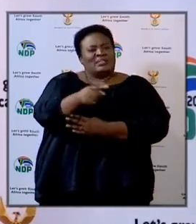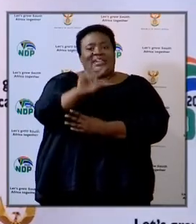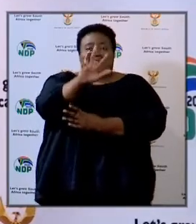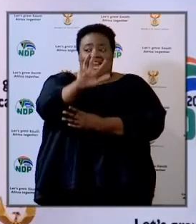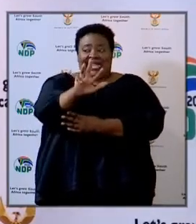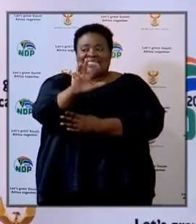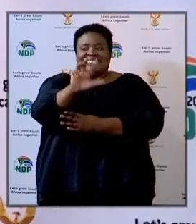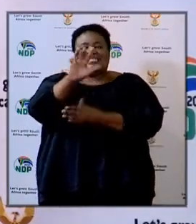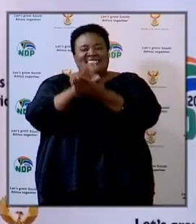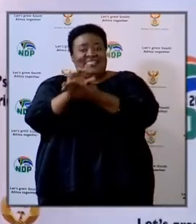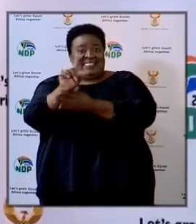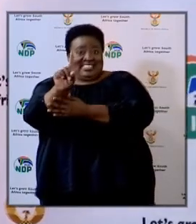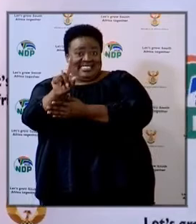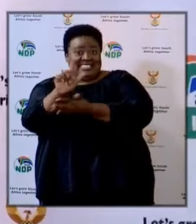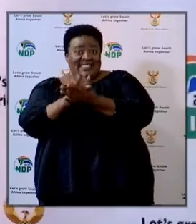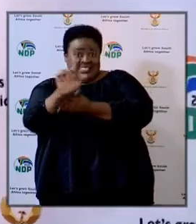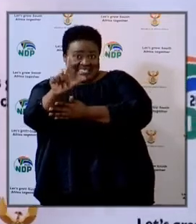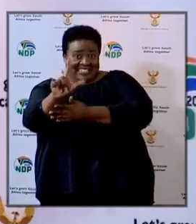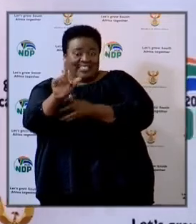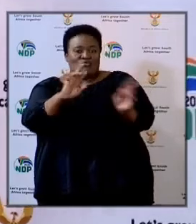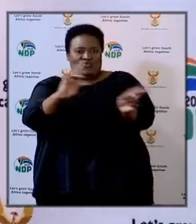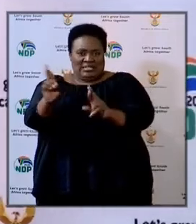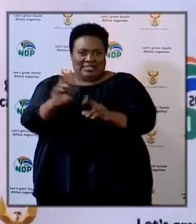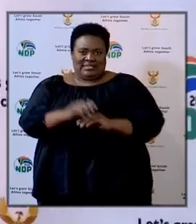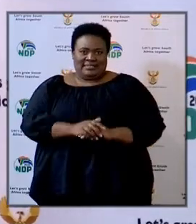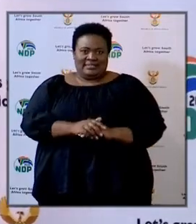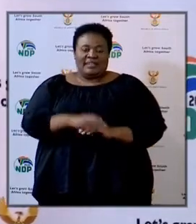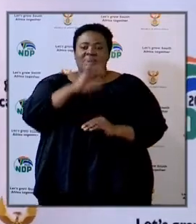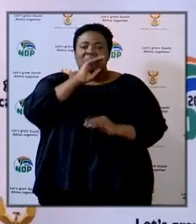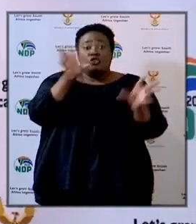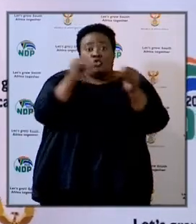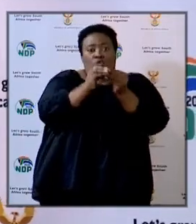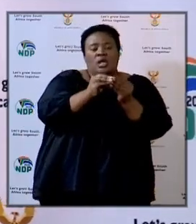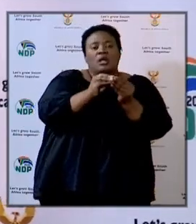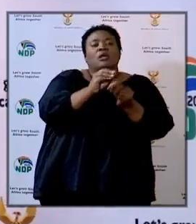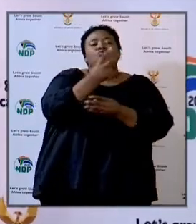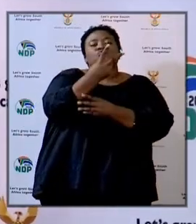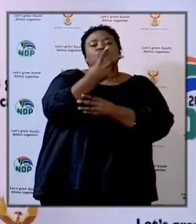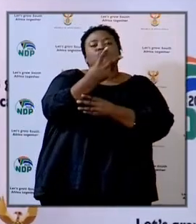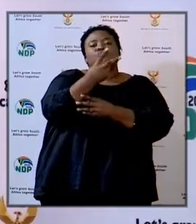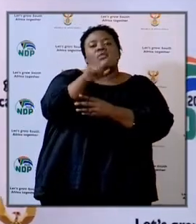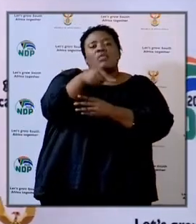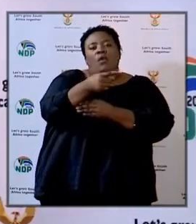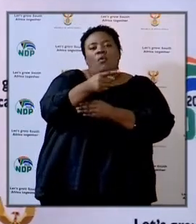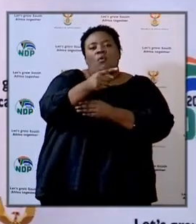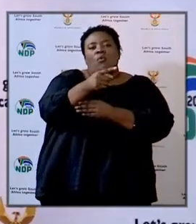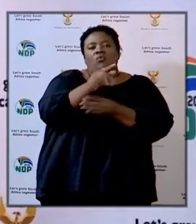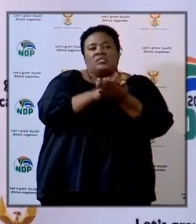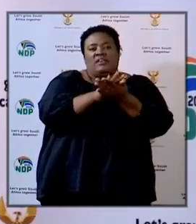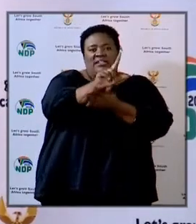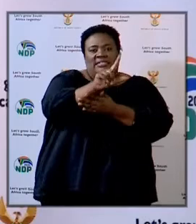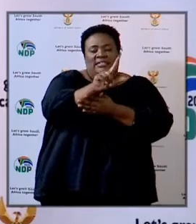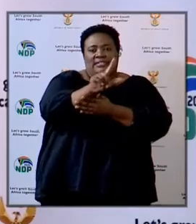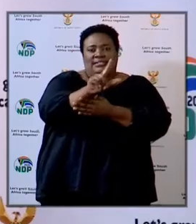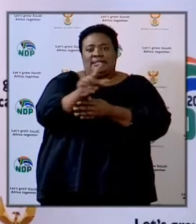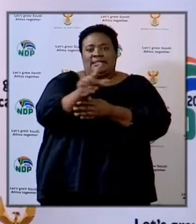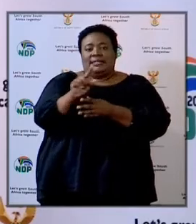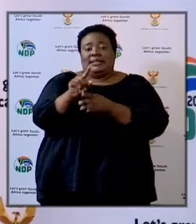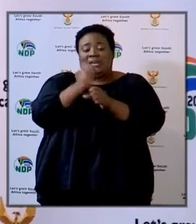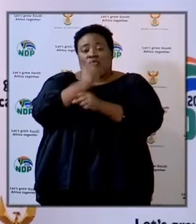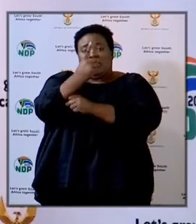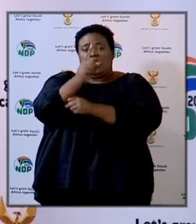,917 are ready. In other words, out of 2,017, Gauteng has got 1